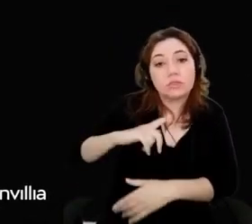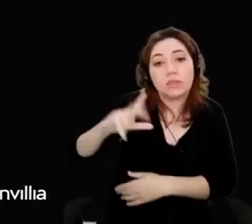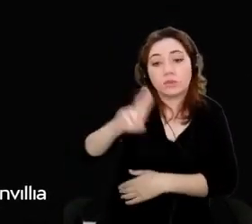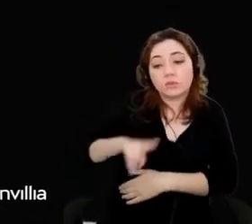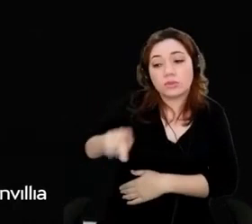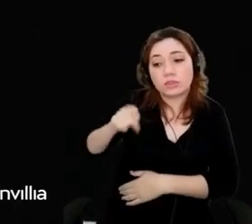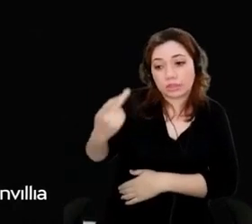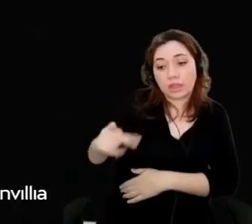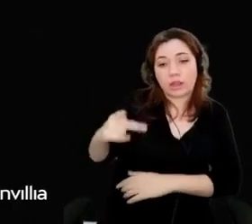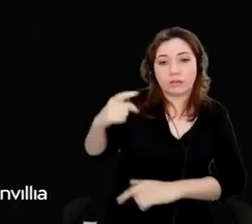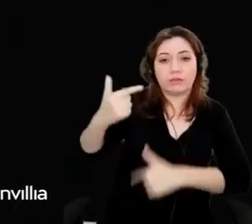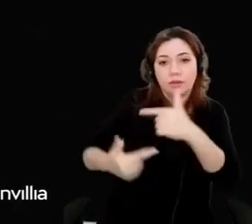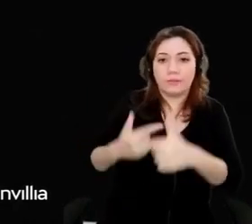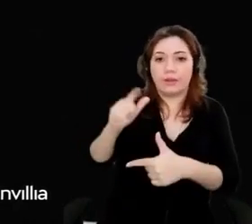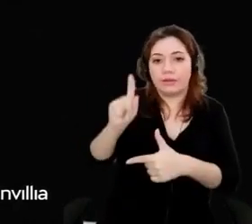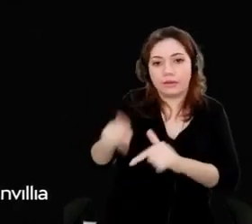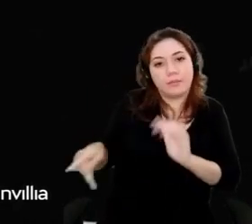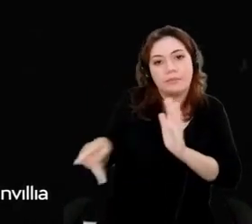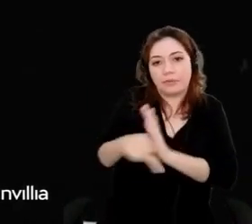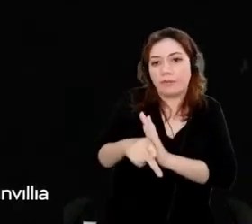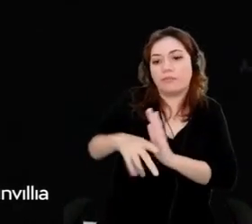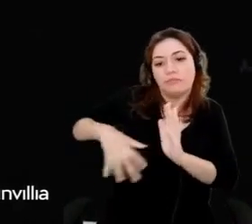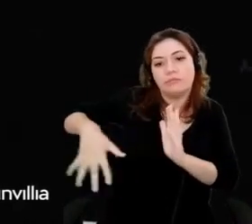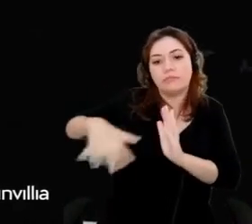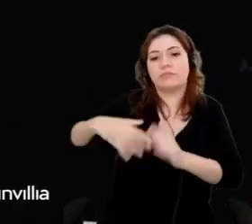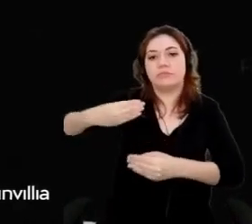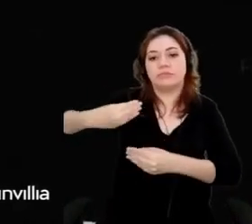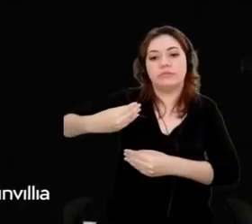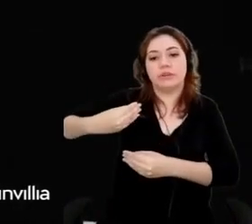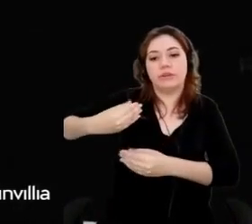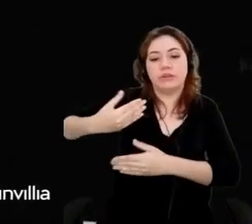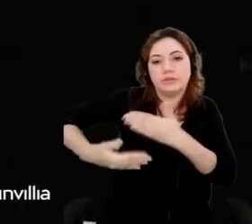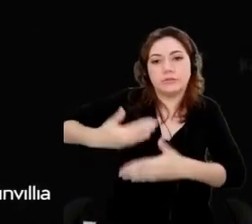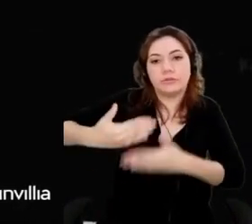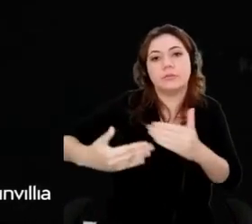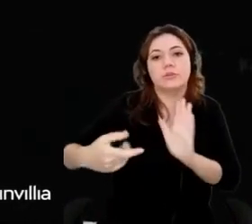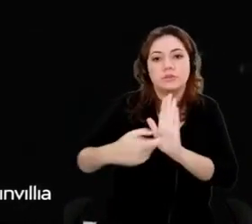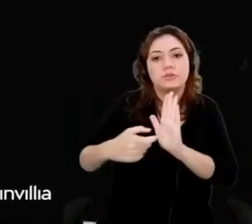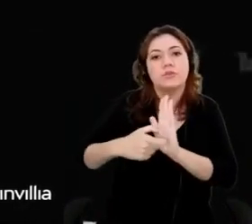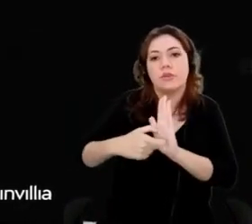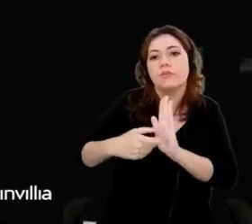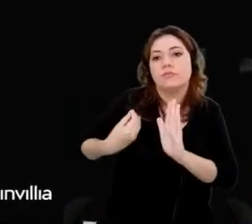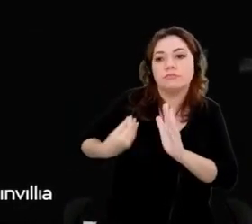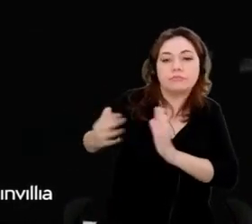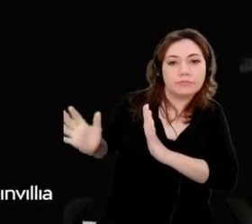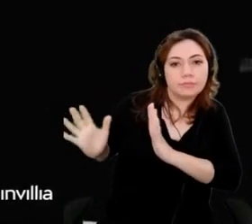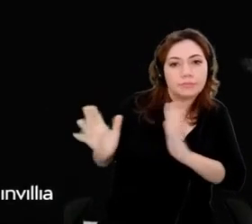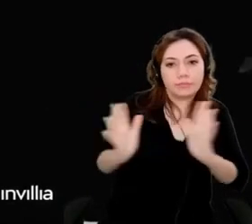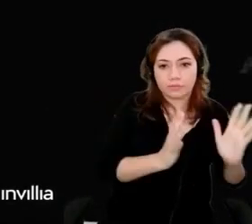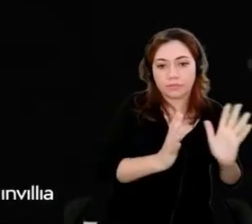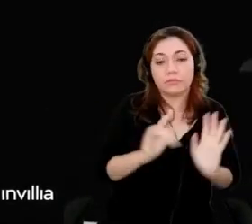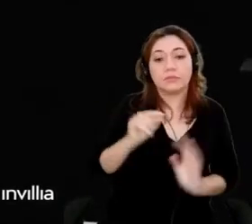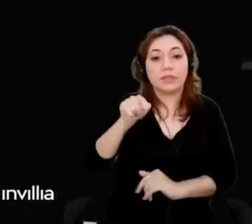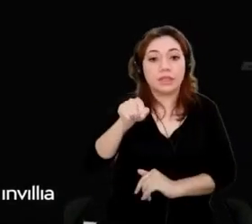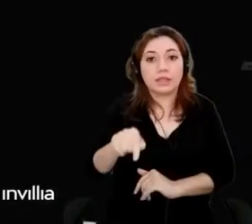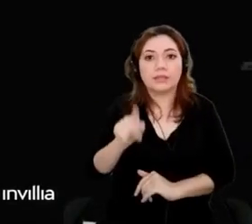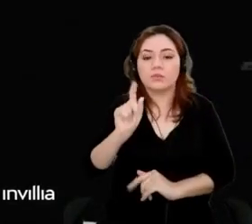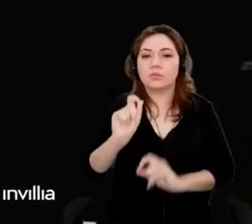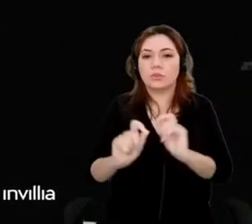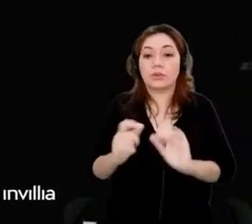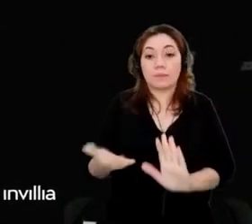of the software development lifecycle. It is an evolution from a platform that was